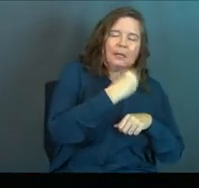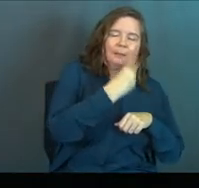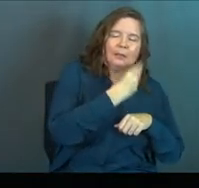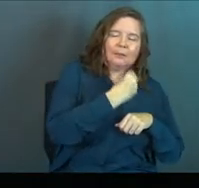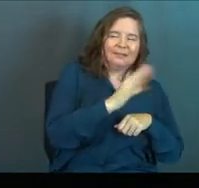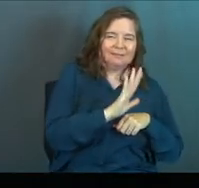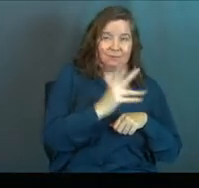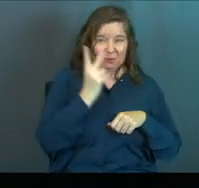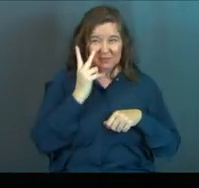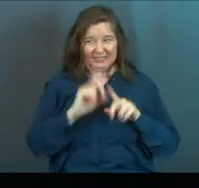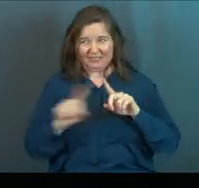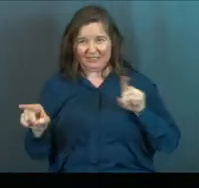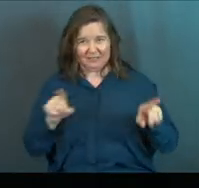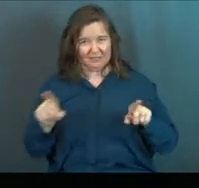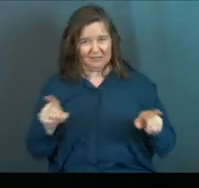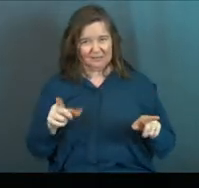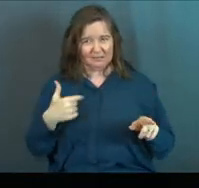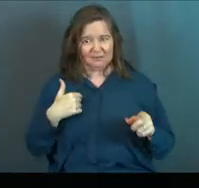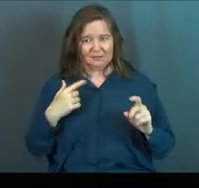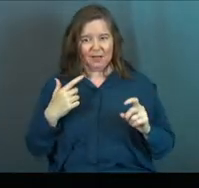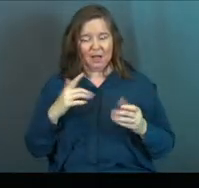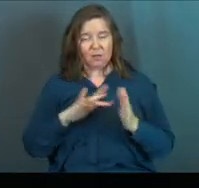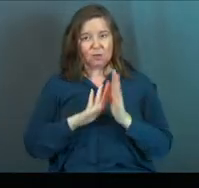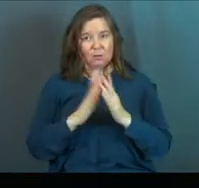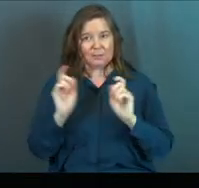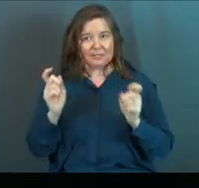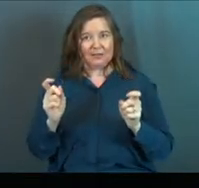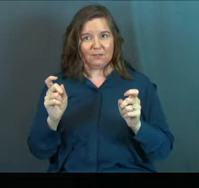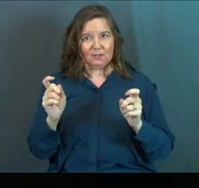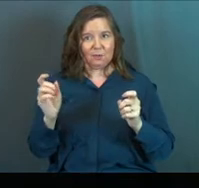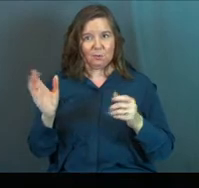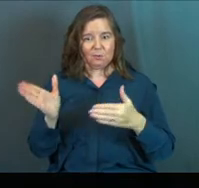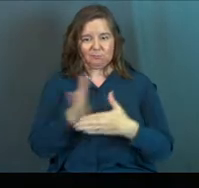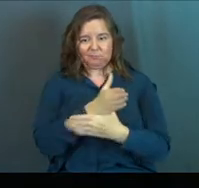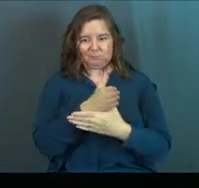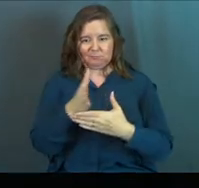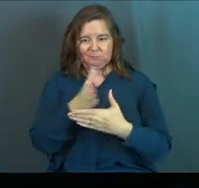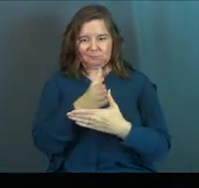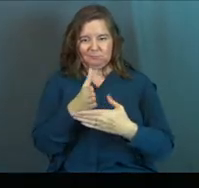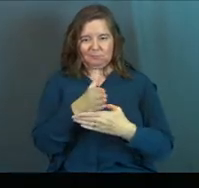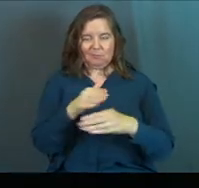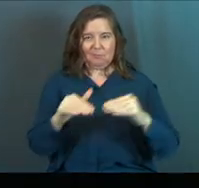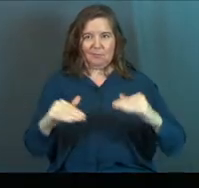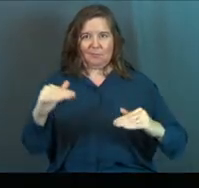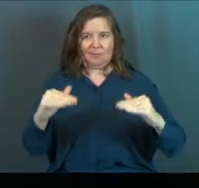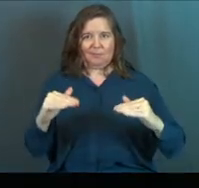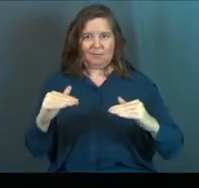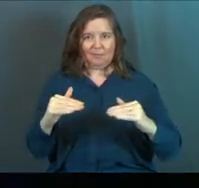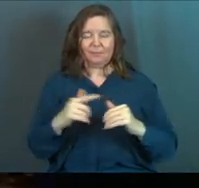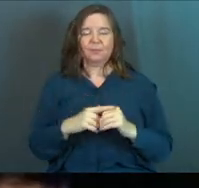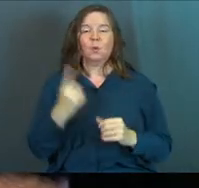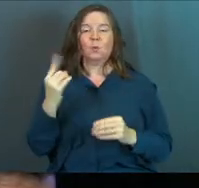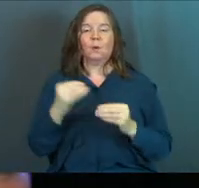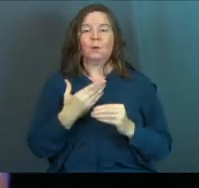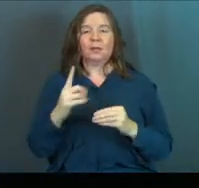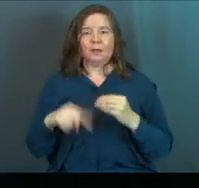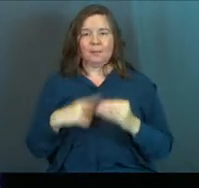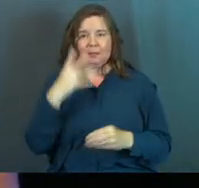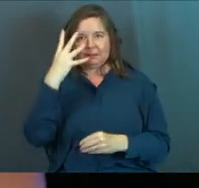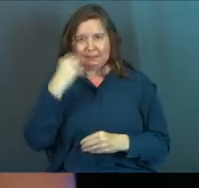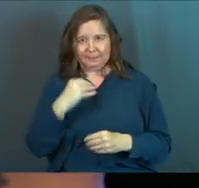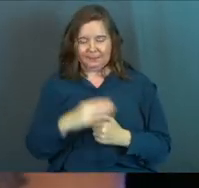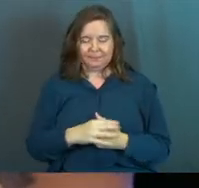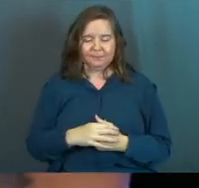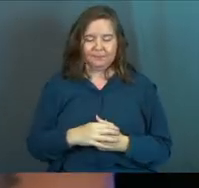see how the scripture's coming together and giving you a kind of a well-ordered view of this thing? One more thing about sleep.